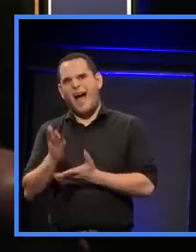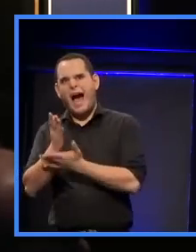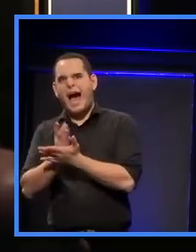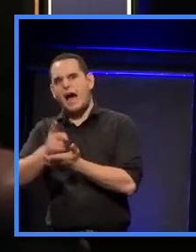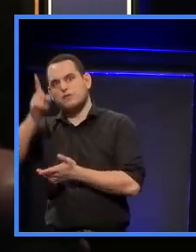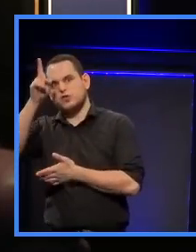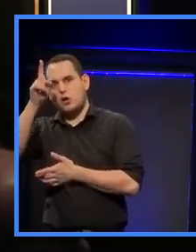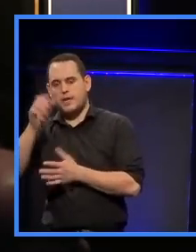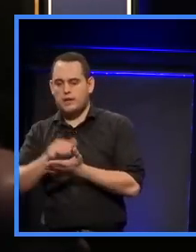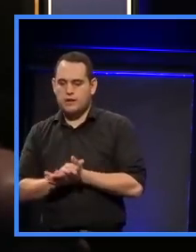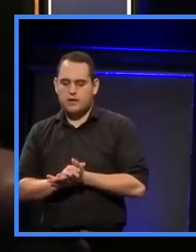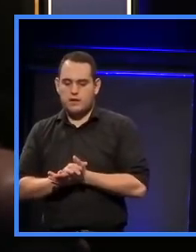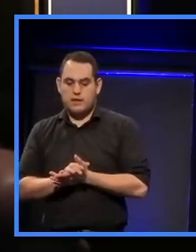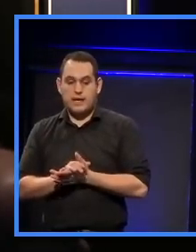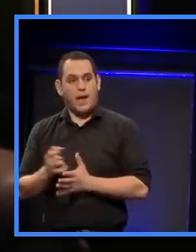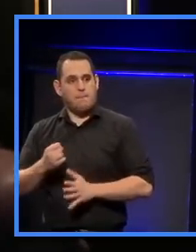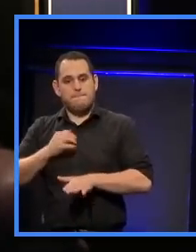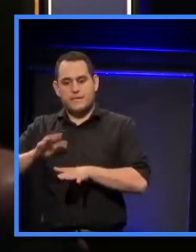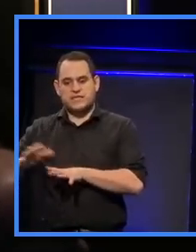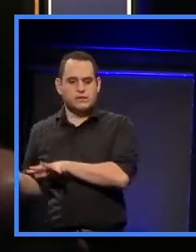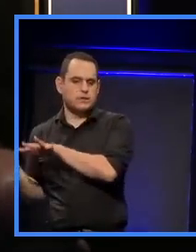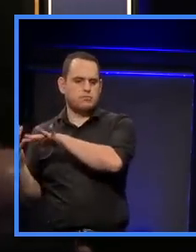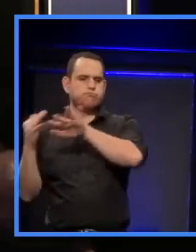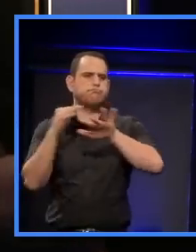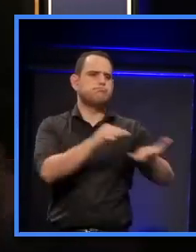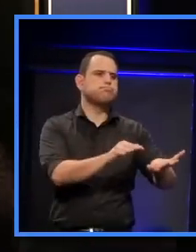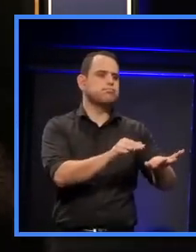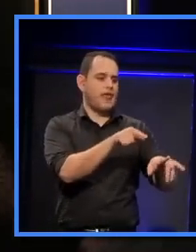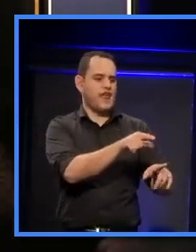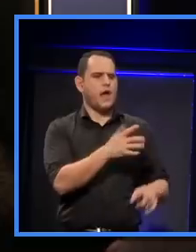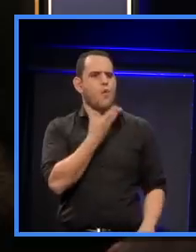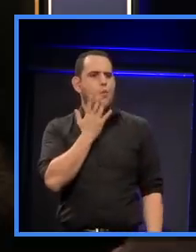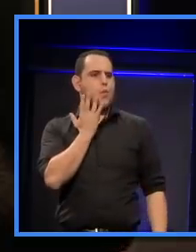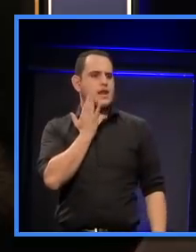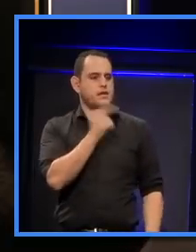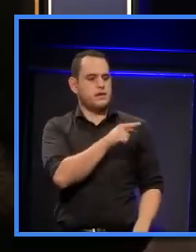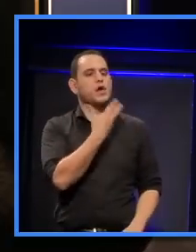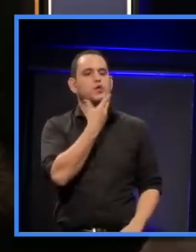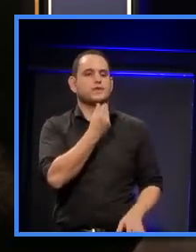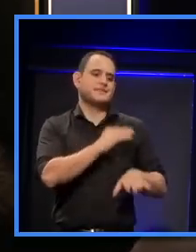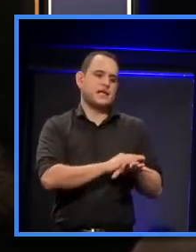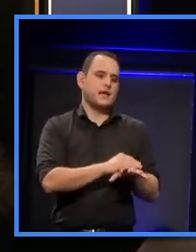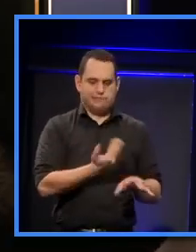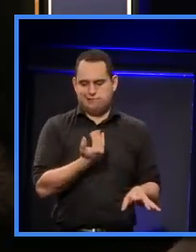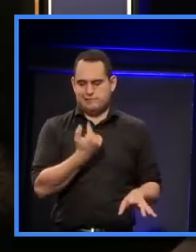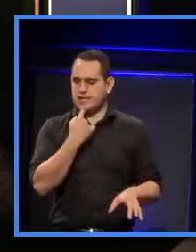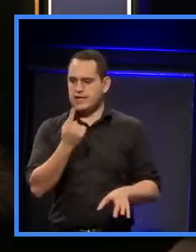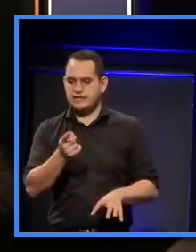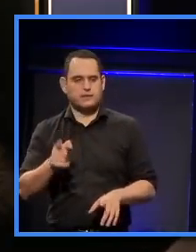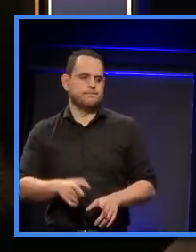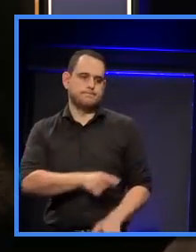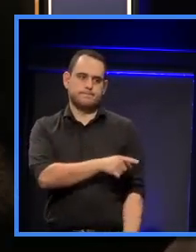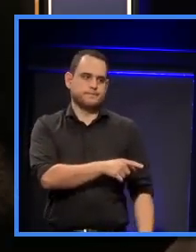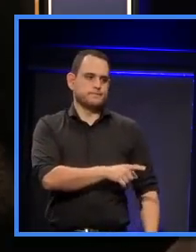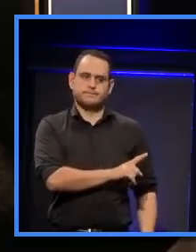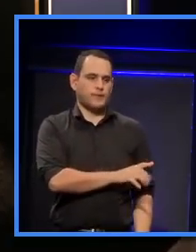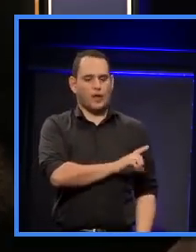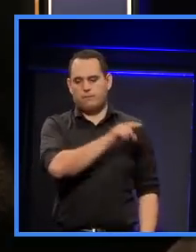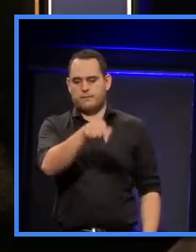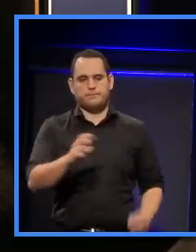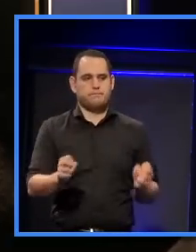and I'm taking my children back home for Christmas, and I've already said to my partner, we're going to Paris. Yeah.